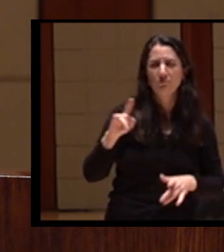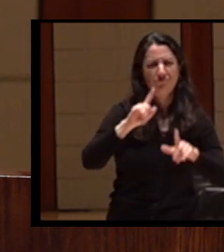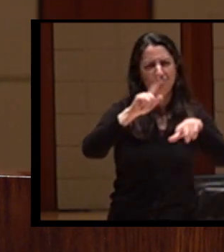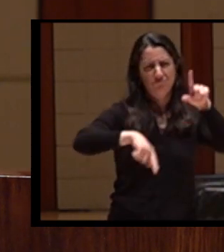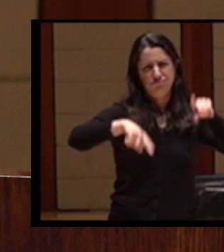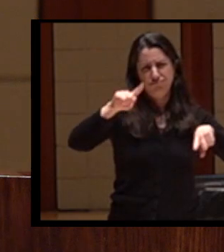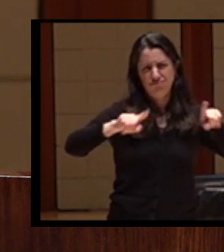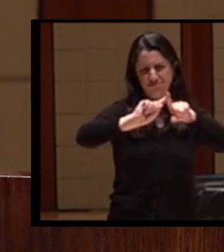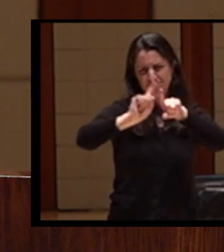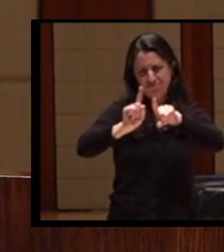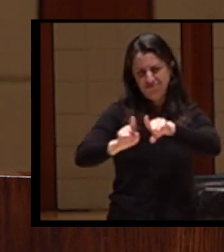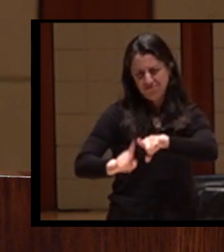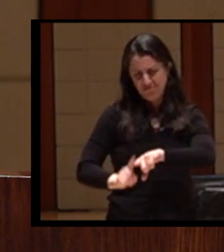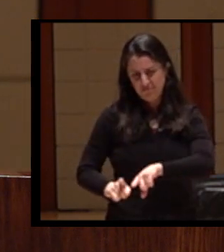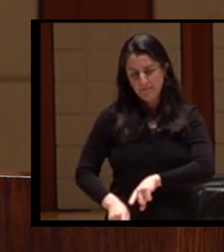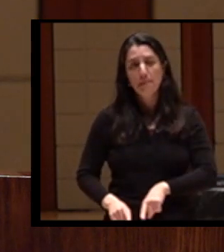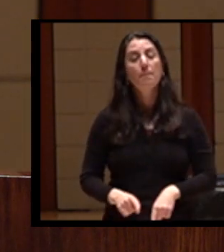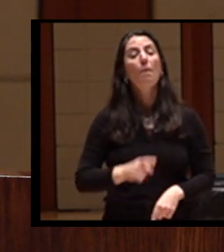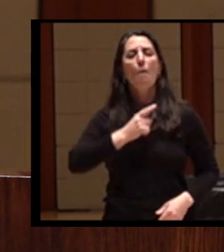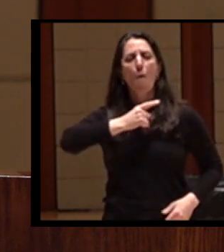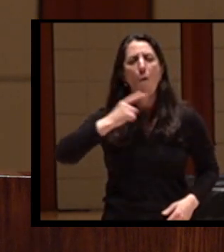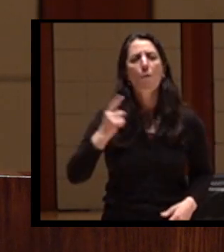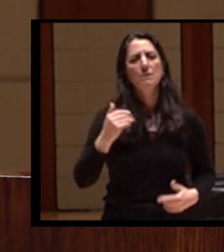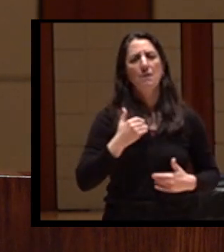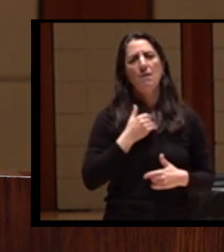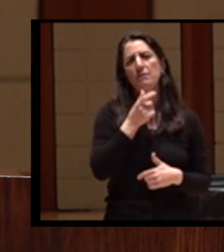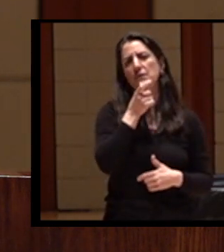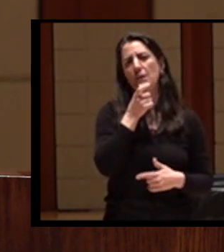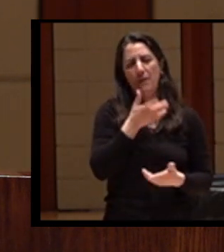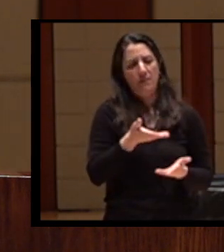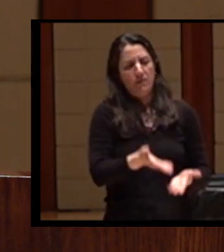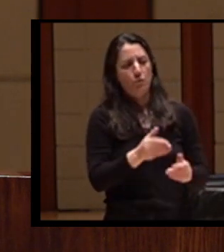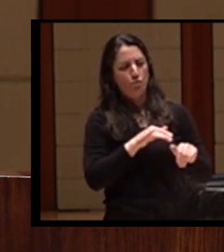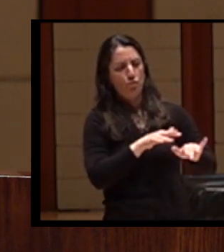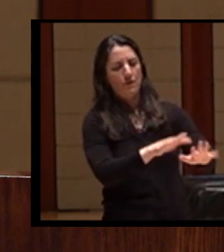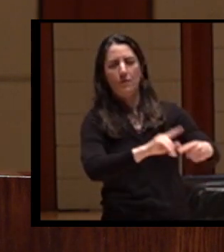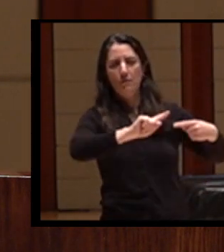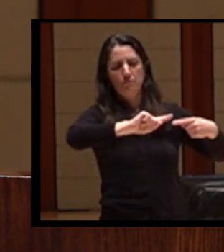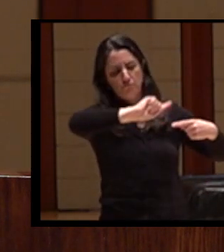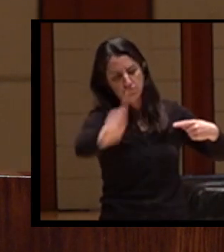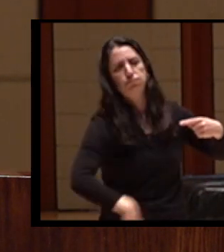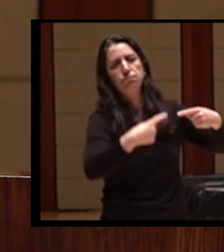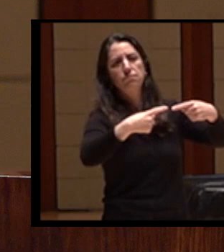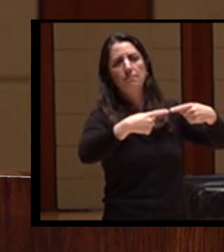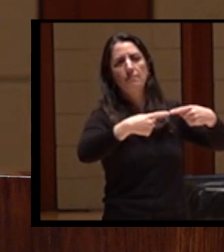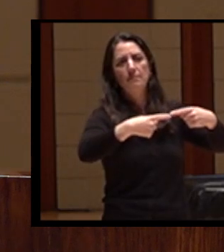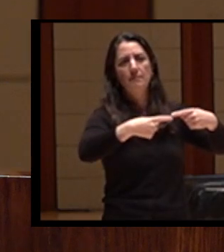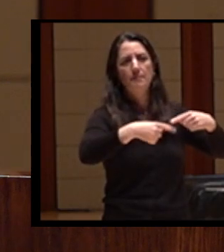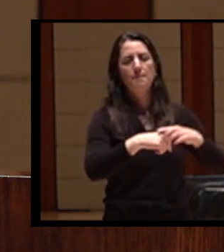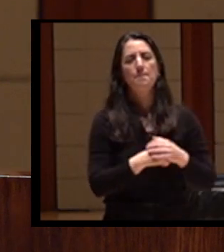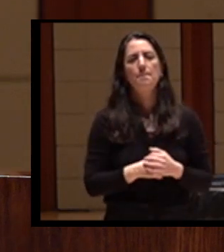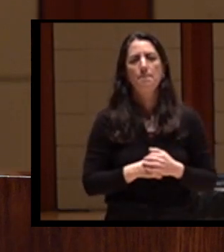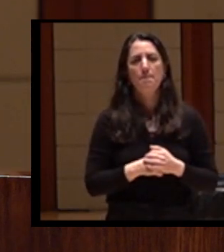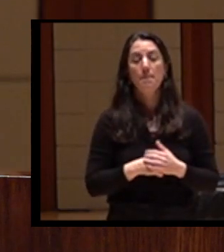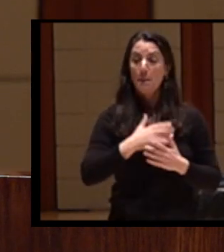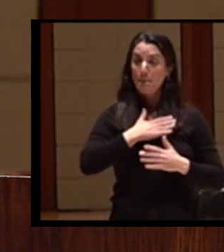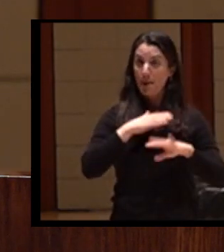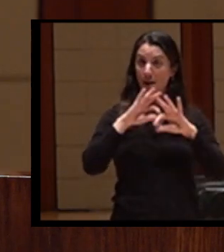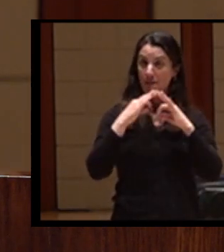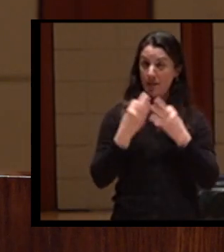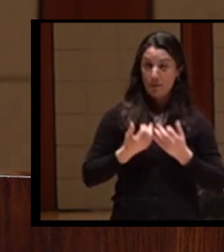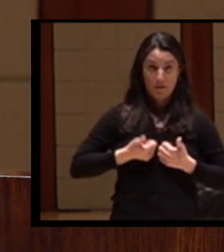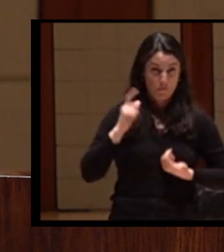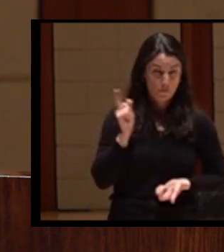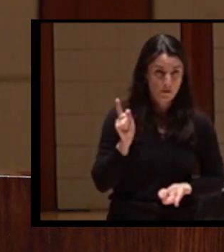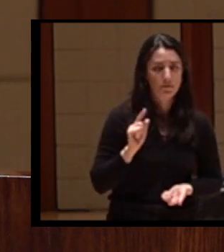And my family lived at the mouth of the Klamath River in the village of Requa. Requa is at the north